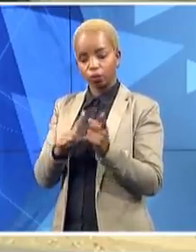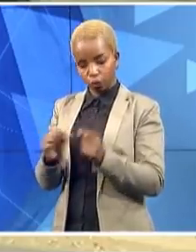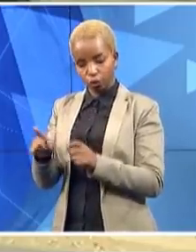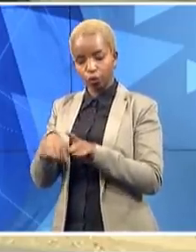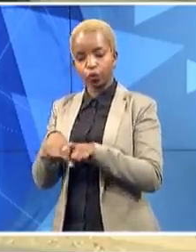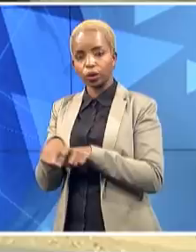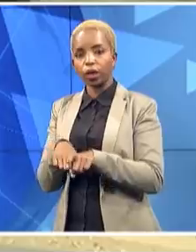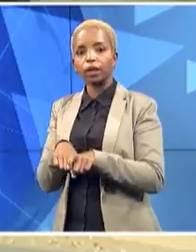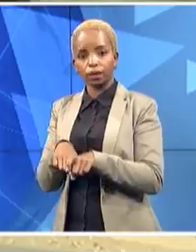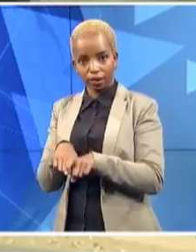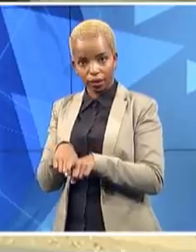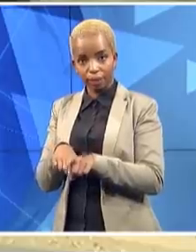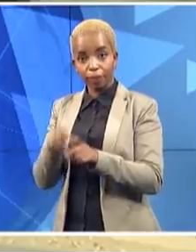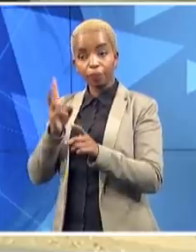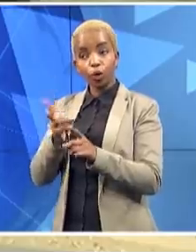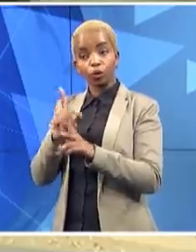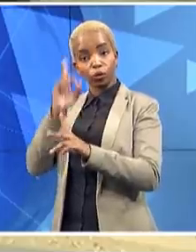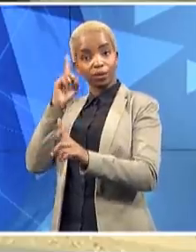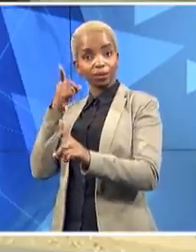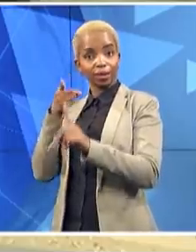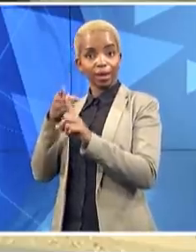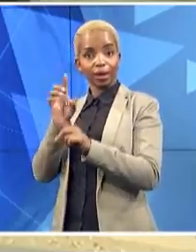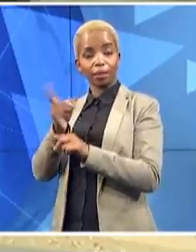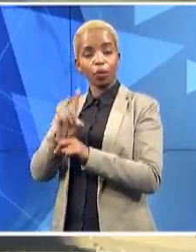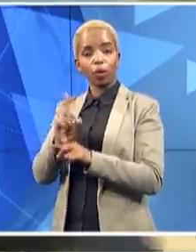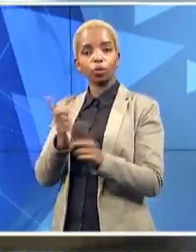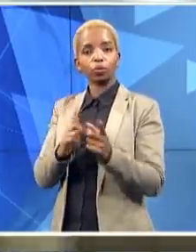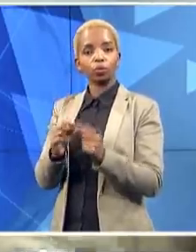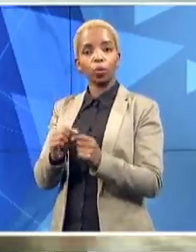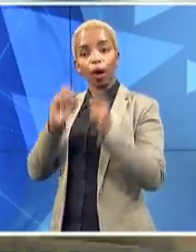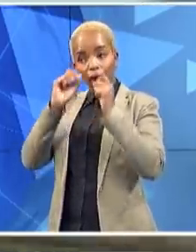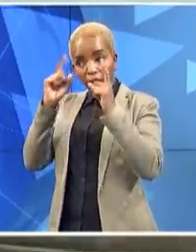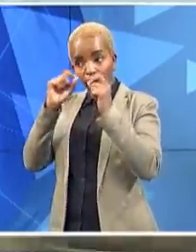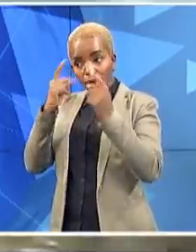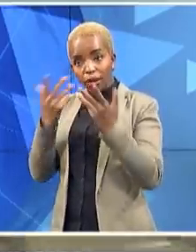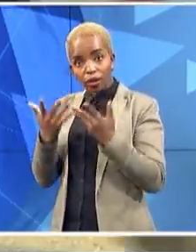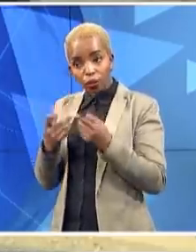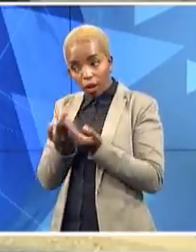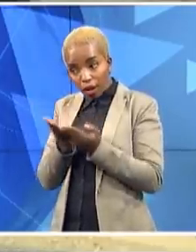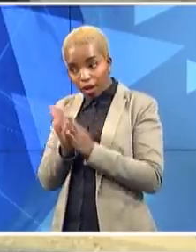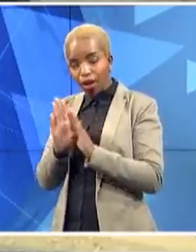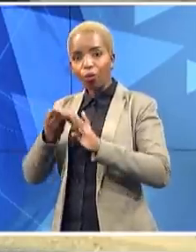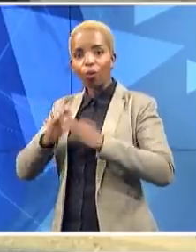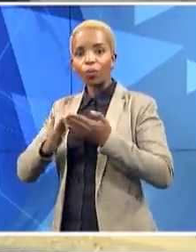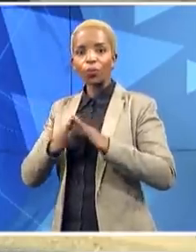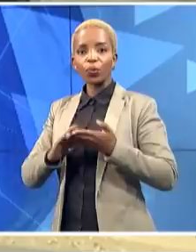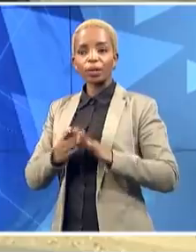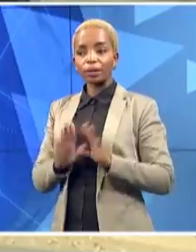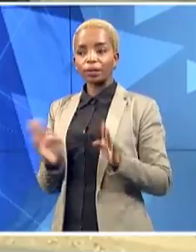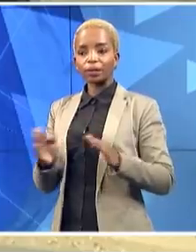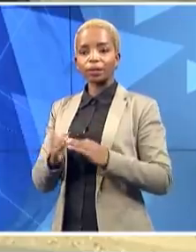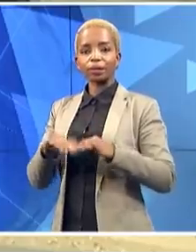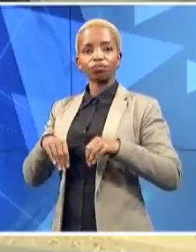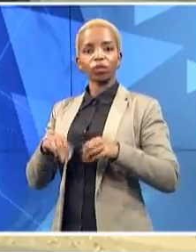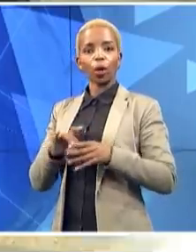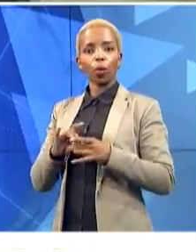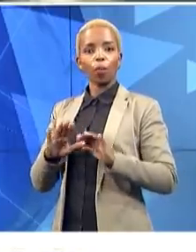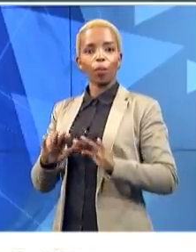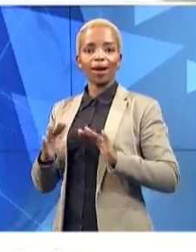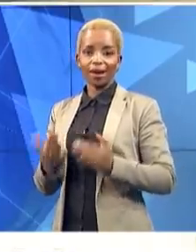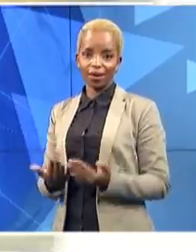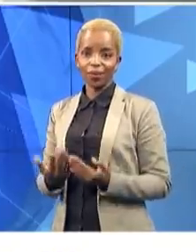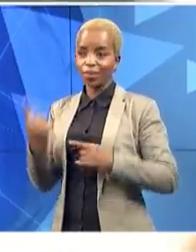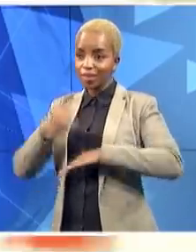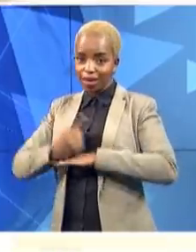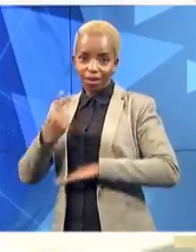awareness to our communities on how to stay at home on these on these days, these 21 days. Today